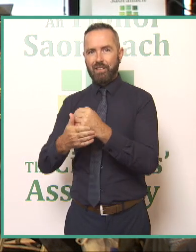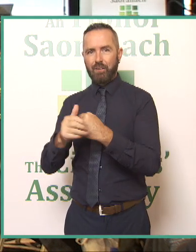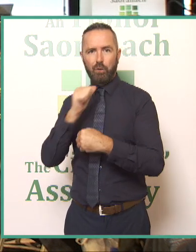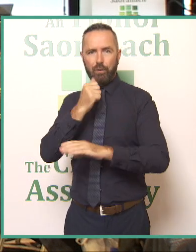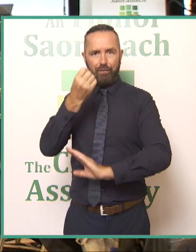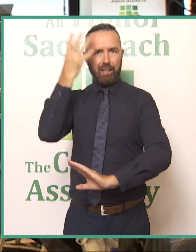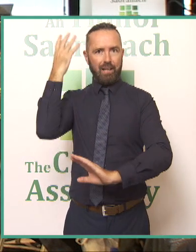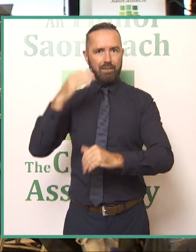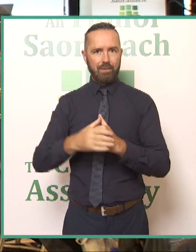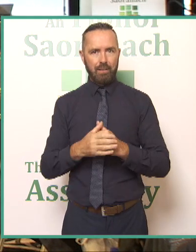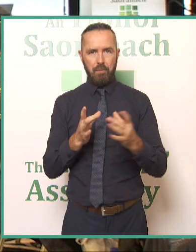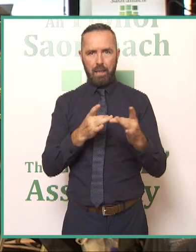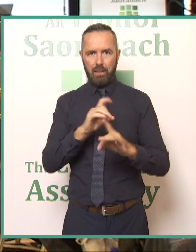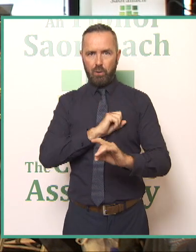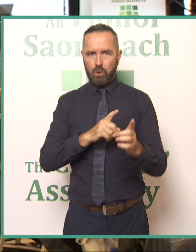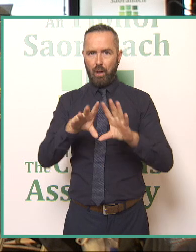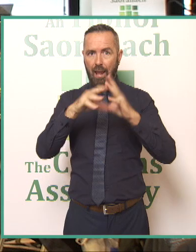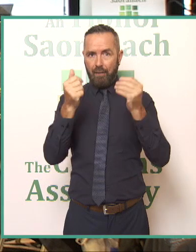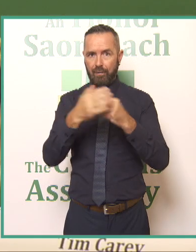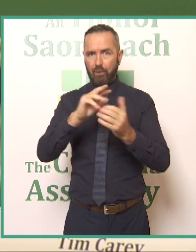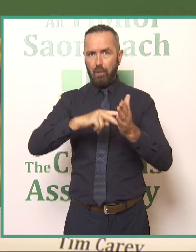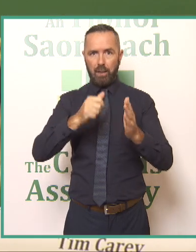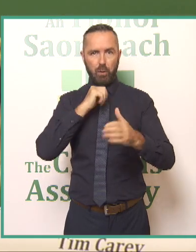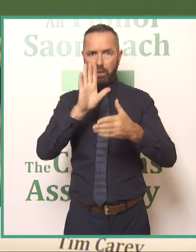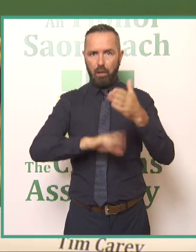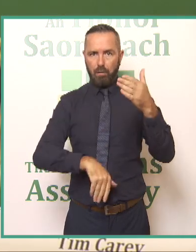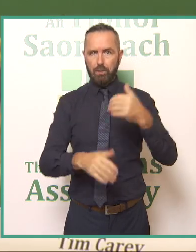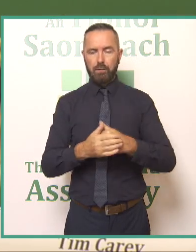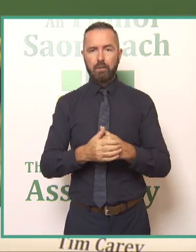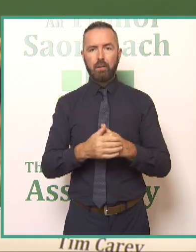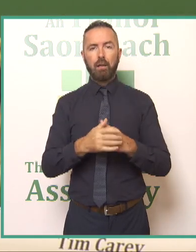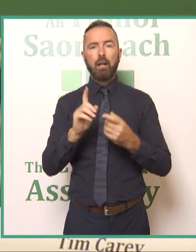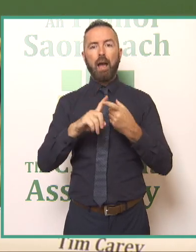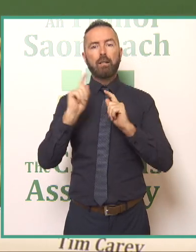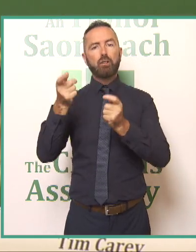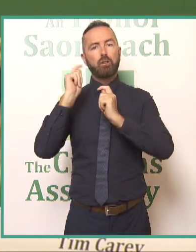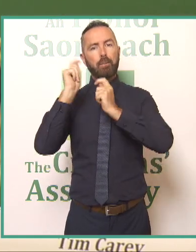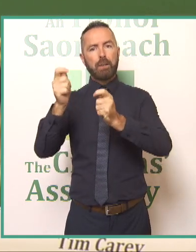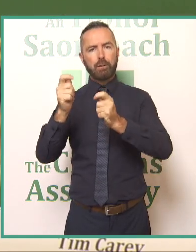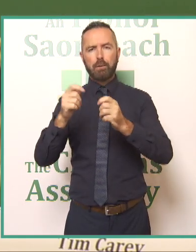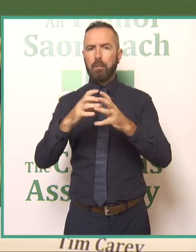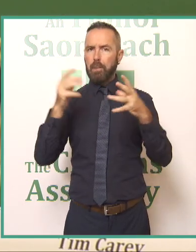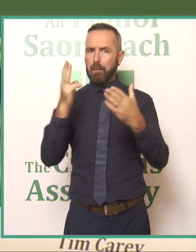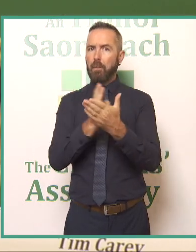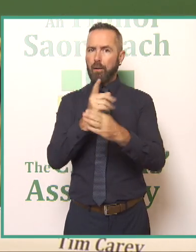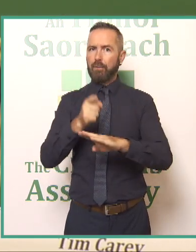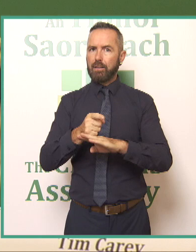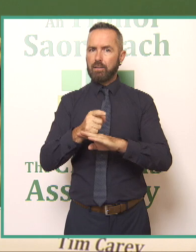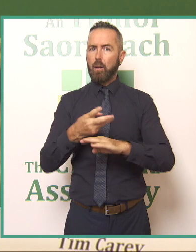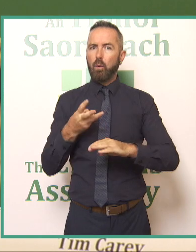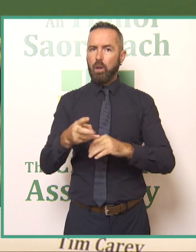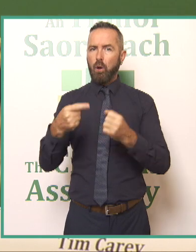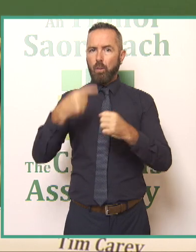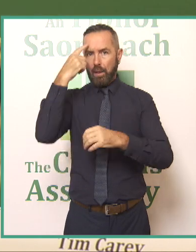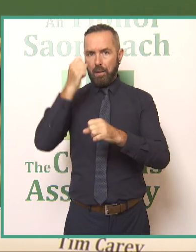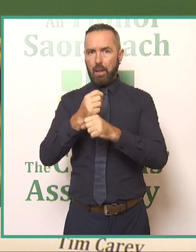forgetting anything and in our planning as well the submissions are hugely important as I said we think about it in our planning but